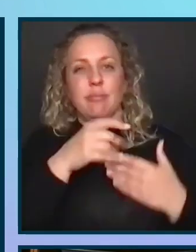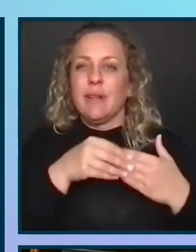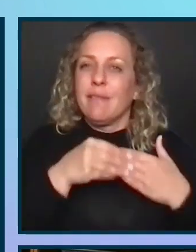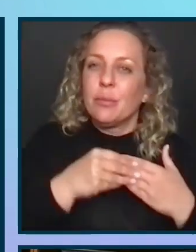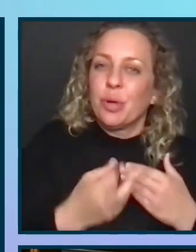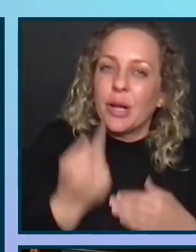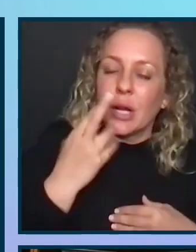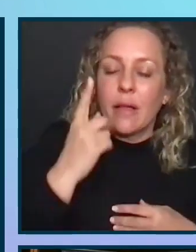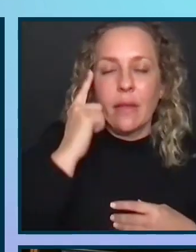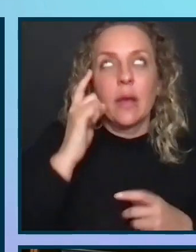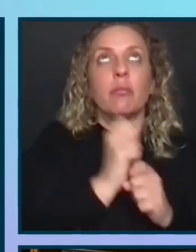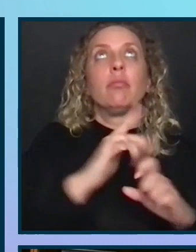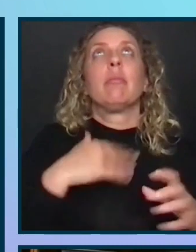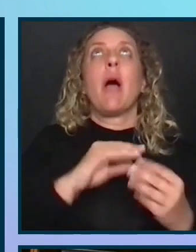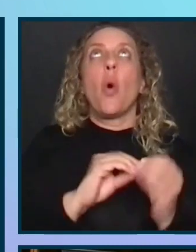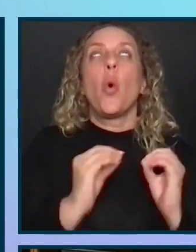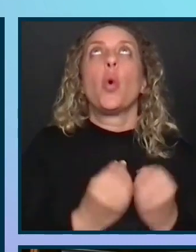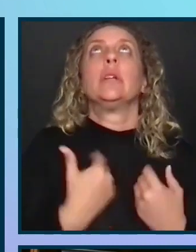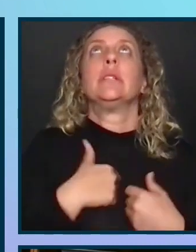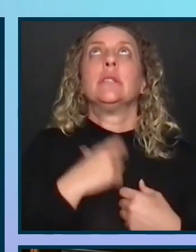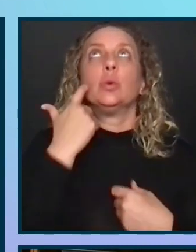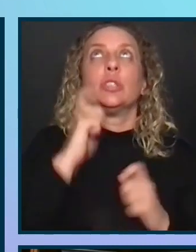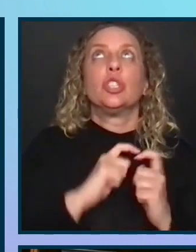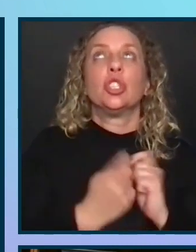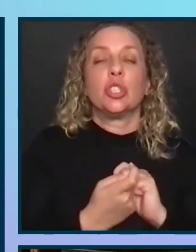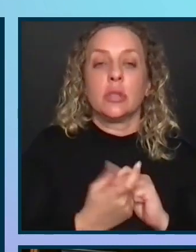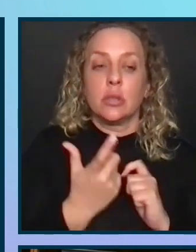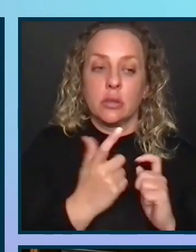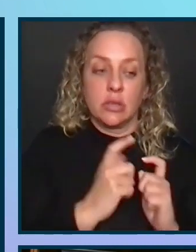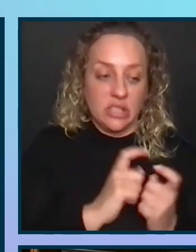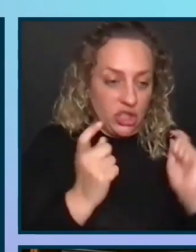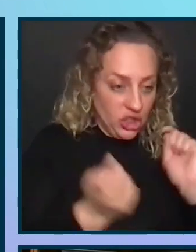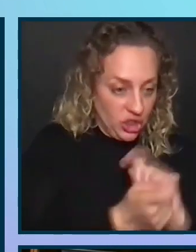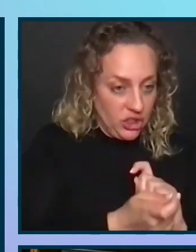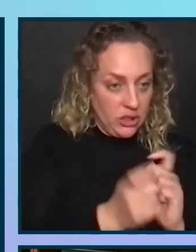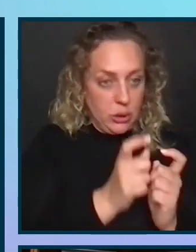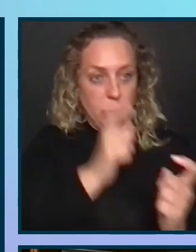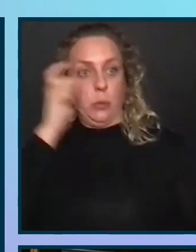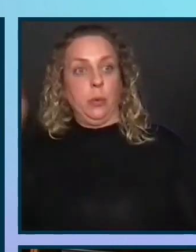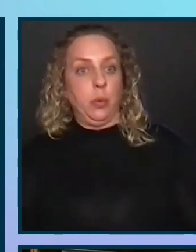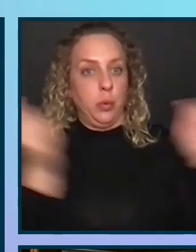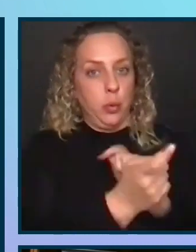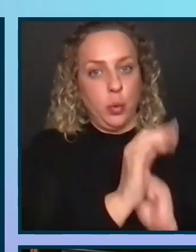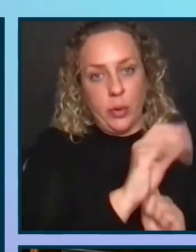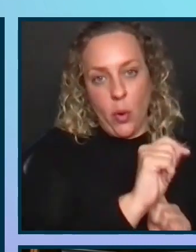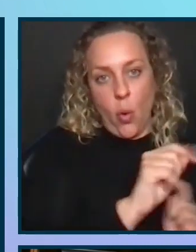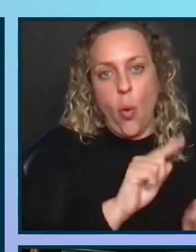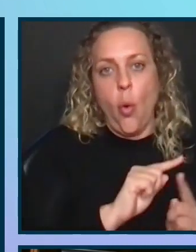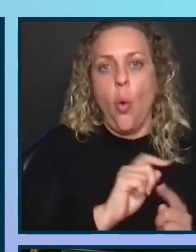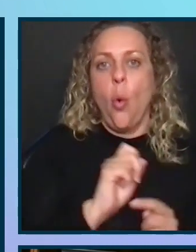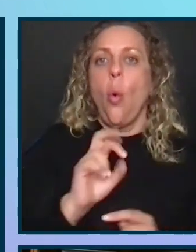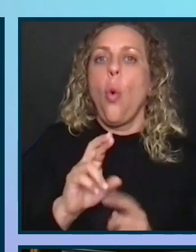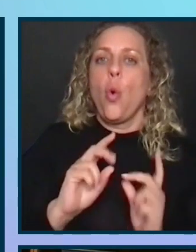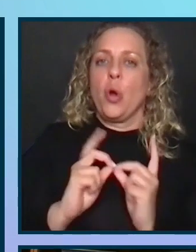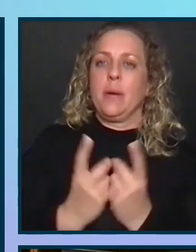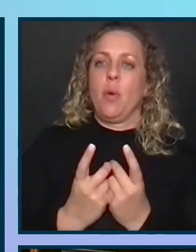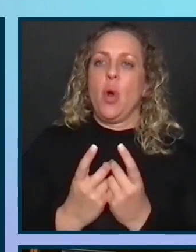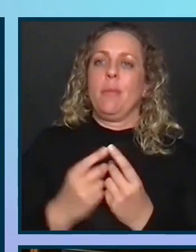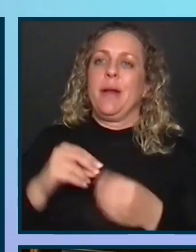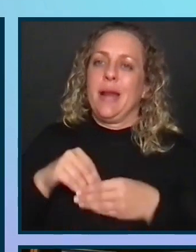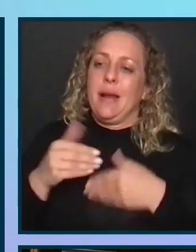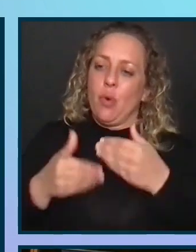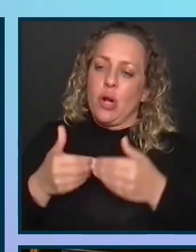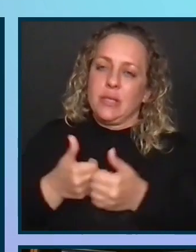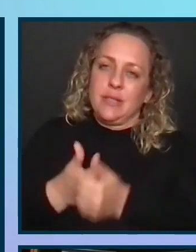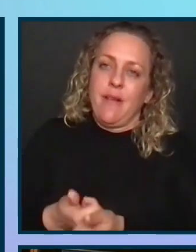organization and a change that took place recently. This can be a major change, like a reorg, or it can be a department change, like a new process to